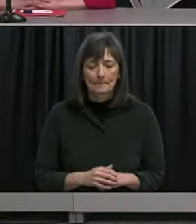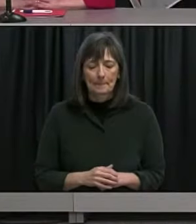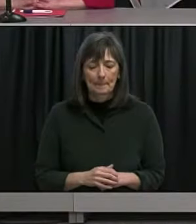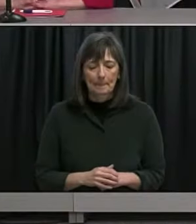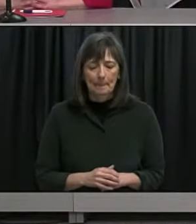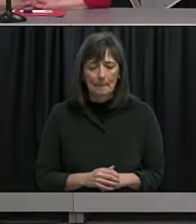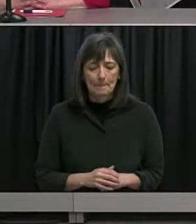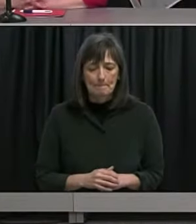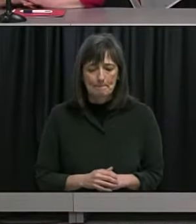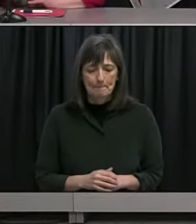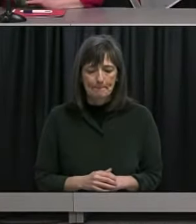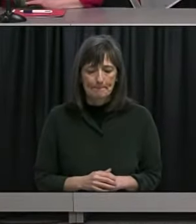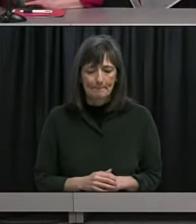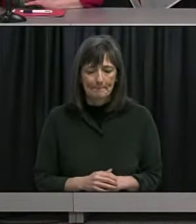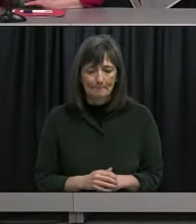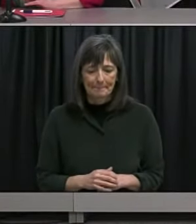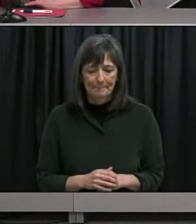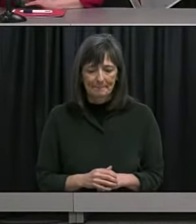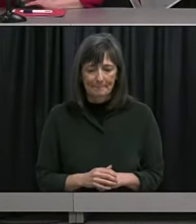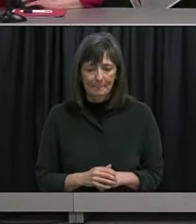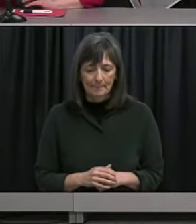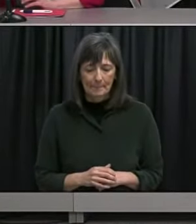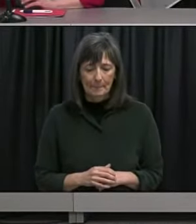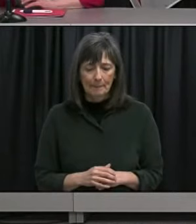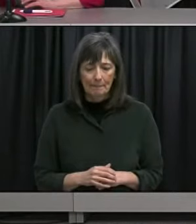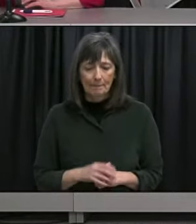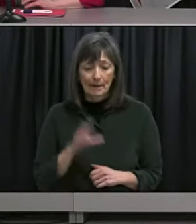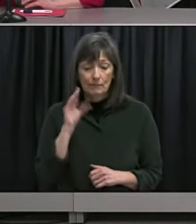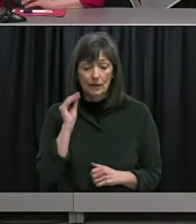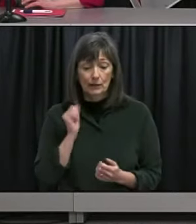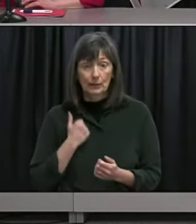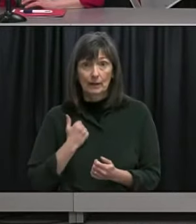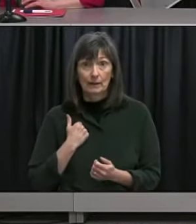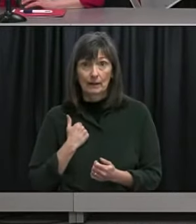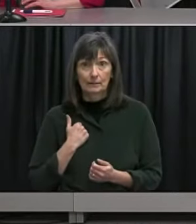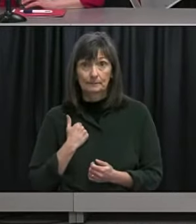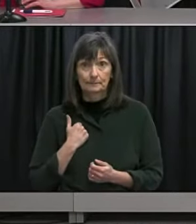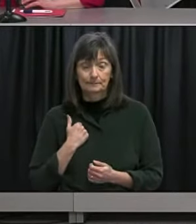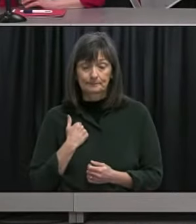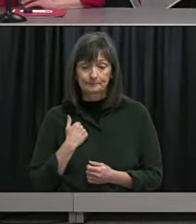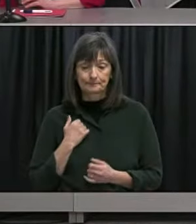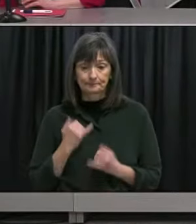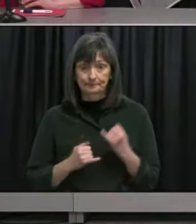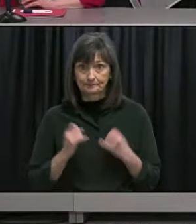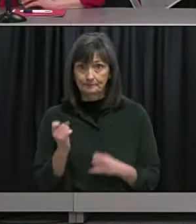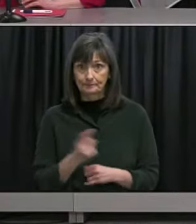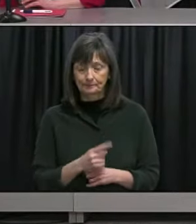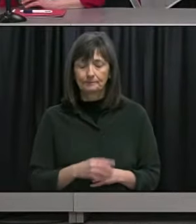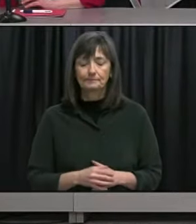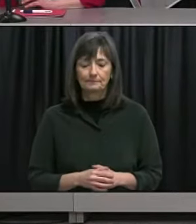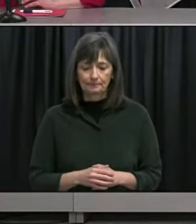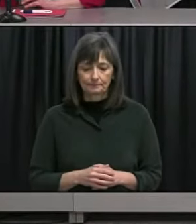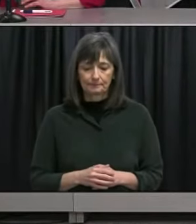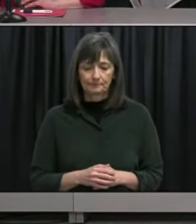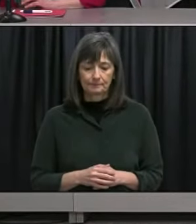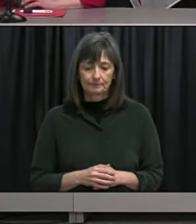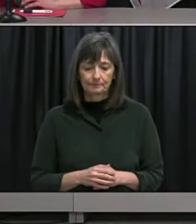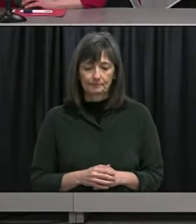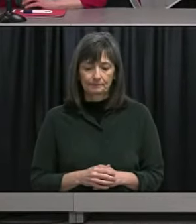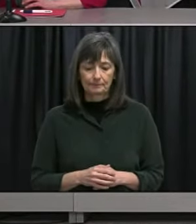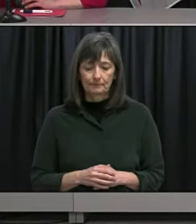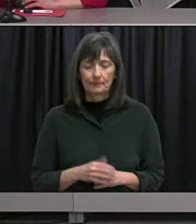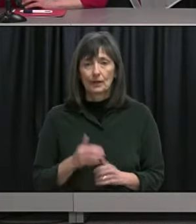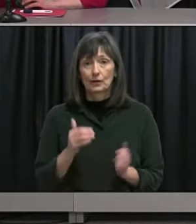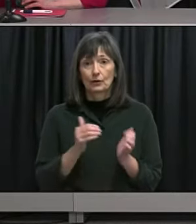thank you Patrick Butler with Radio Canada do you have a final question I do question for